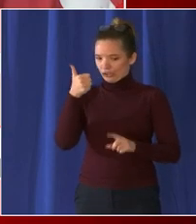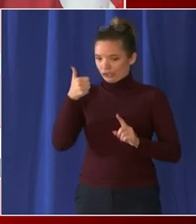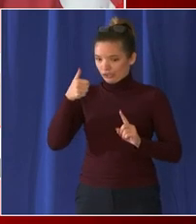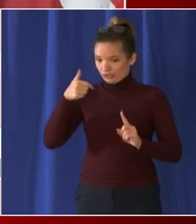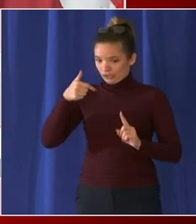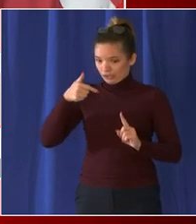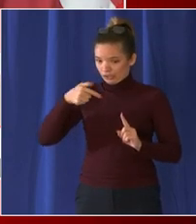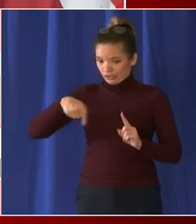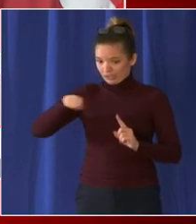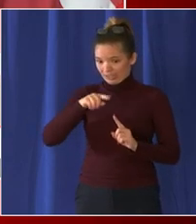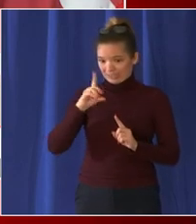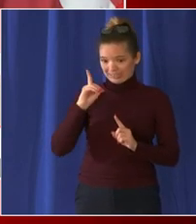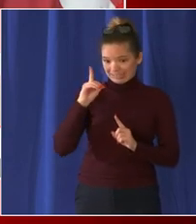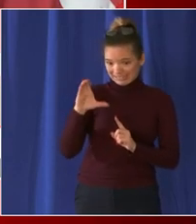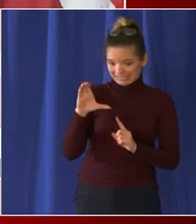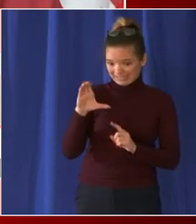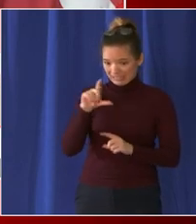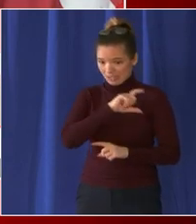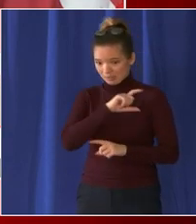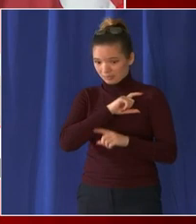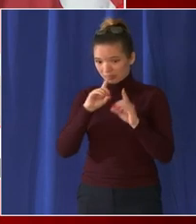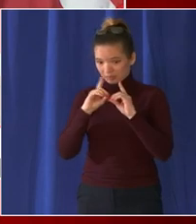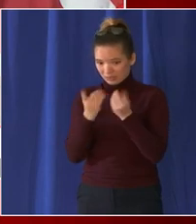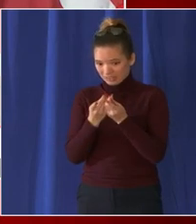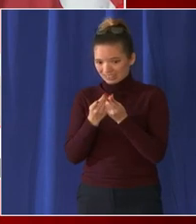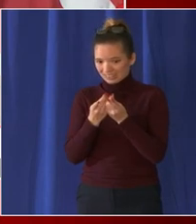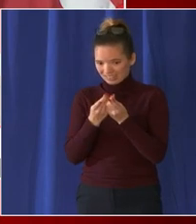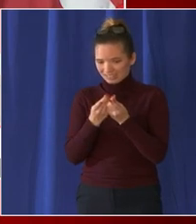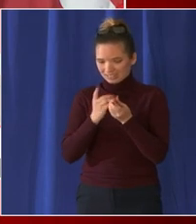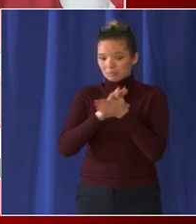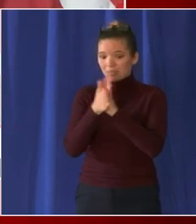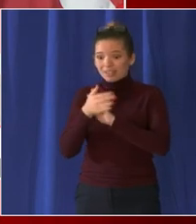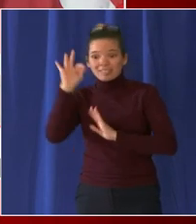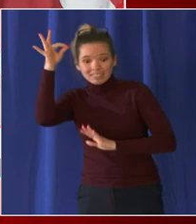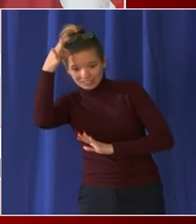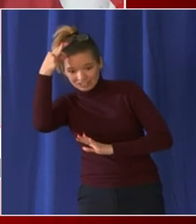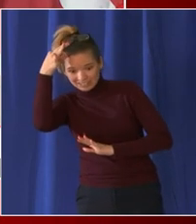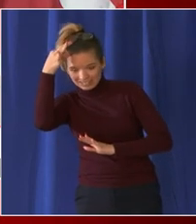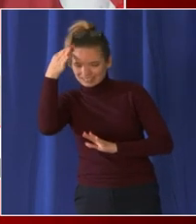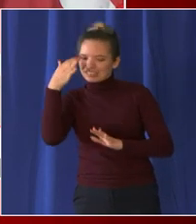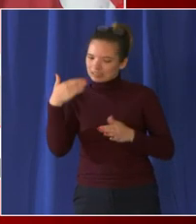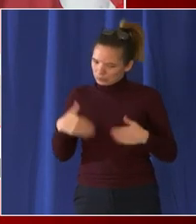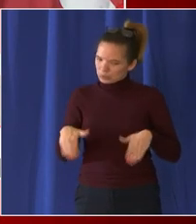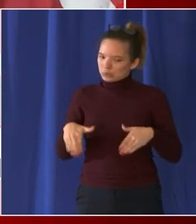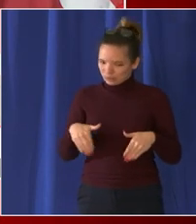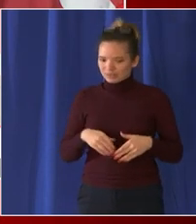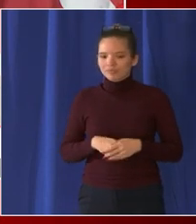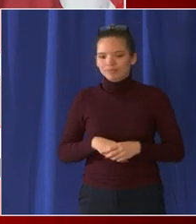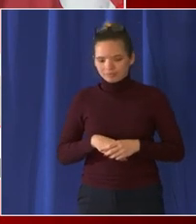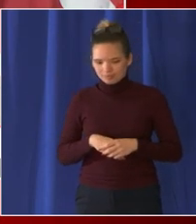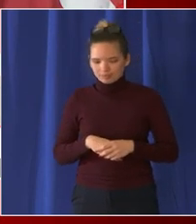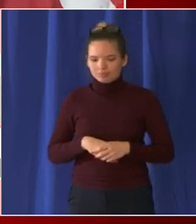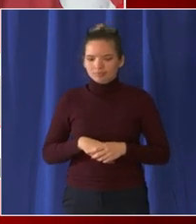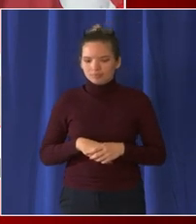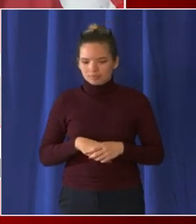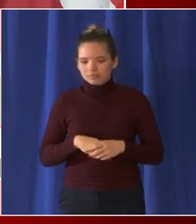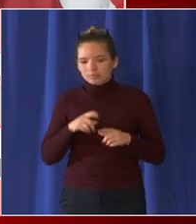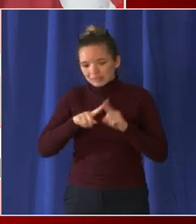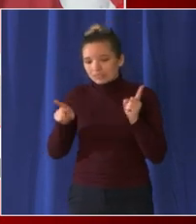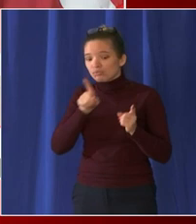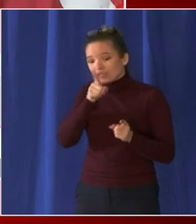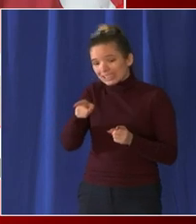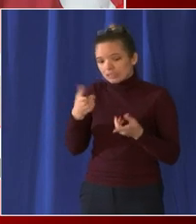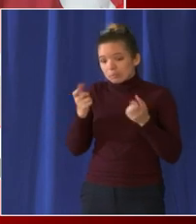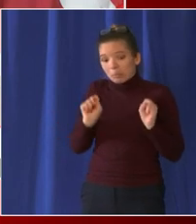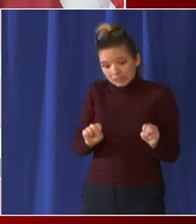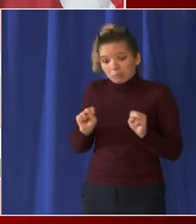that i pushed back hard on that and that didn't happen but it was a very uh real possibility that it could happen